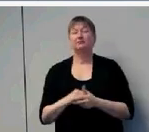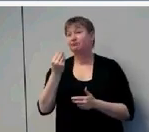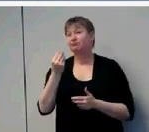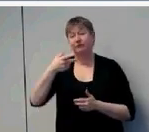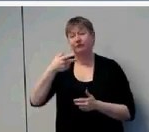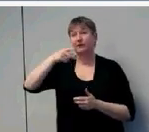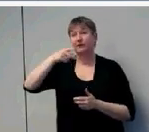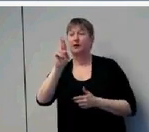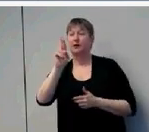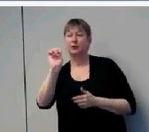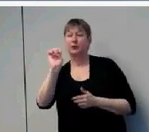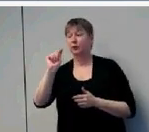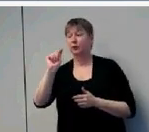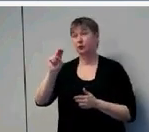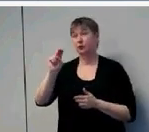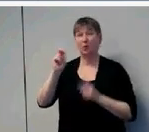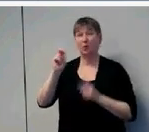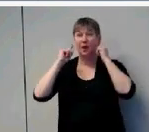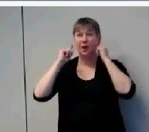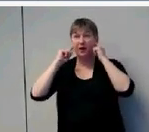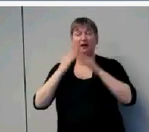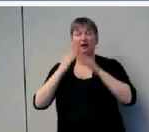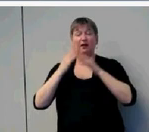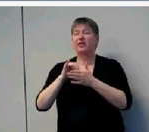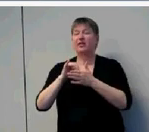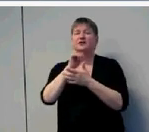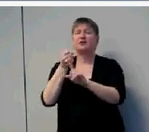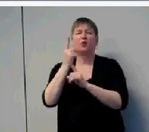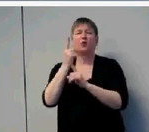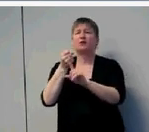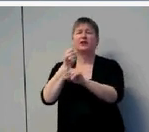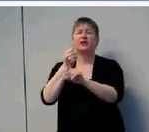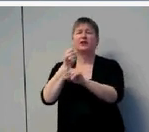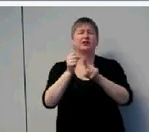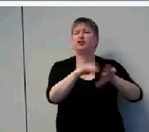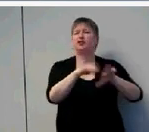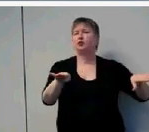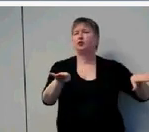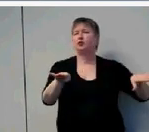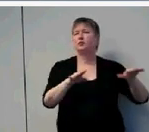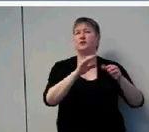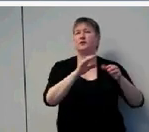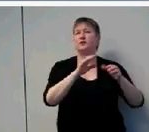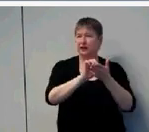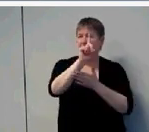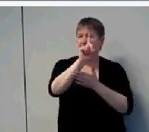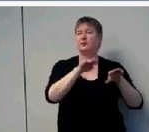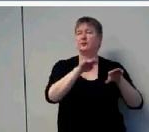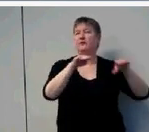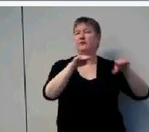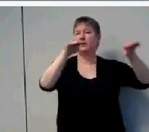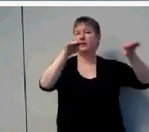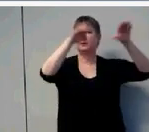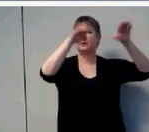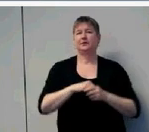alone in influencing children's outcomes. Also, pure tone average, as you know, it doesn't represent